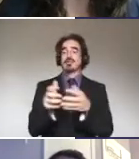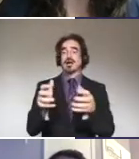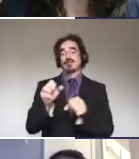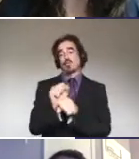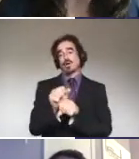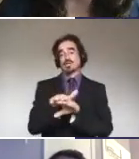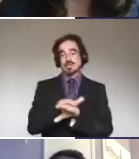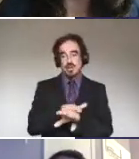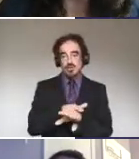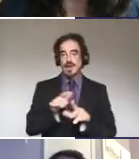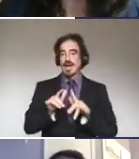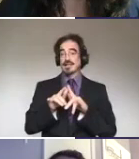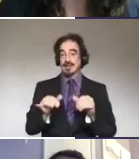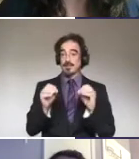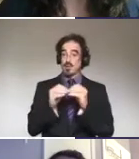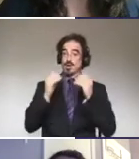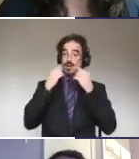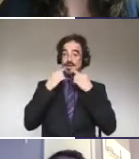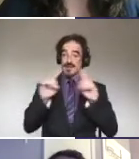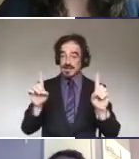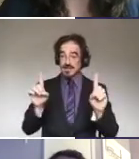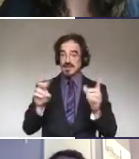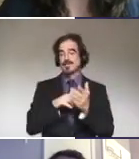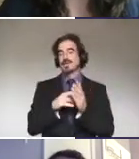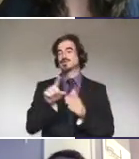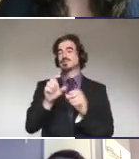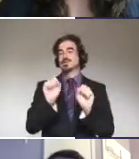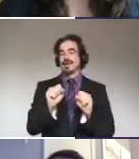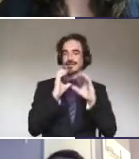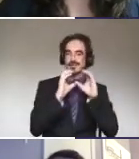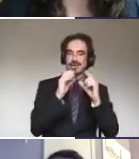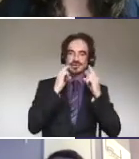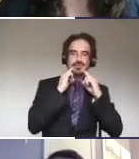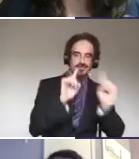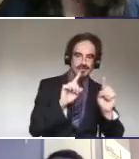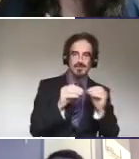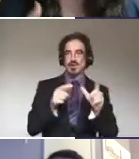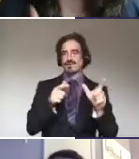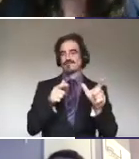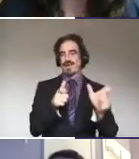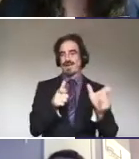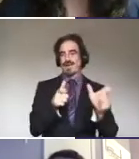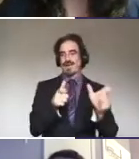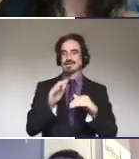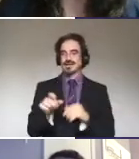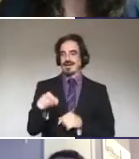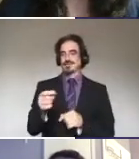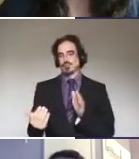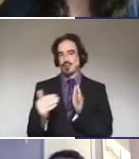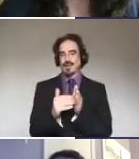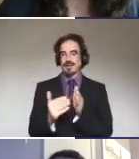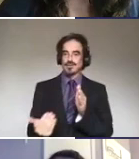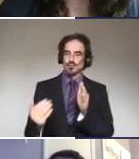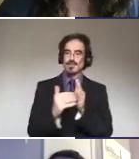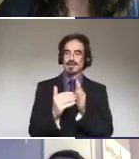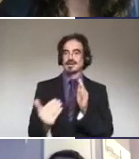but if it's more effective, you get where you want to be on communication faster than having to repeat and repeat and go through